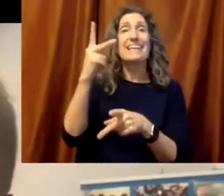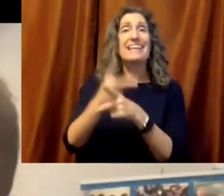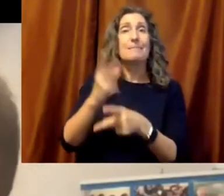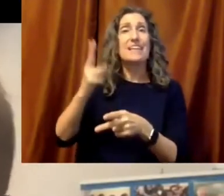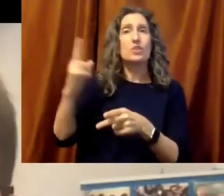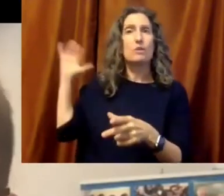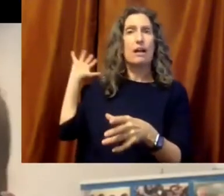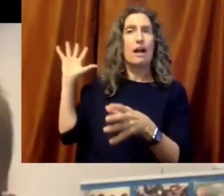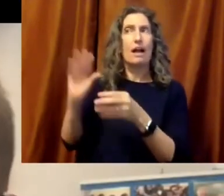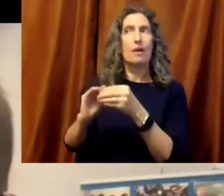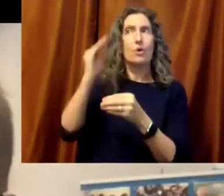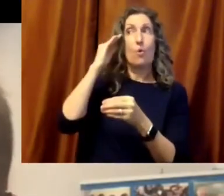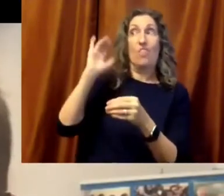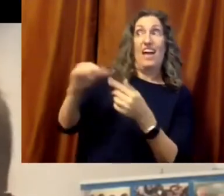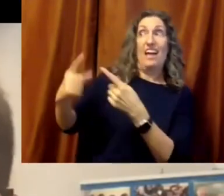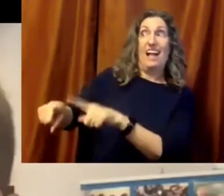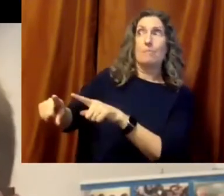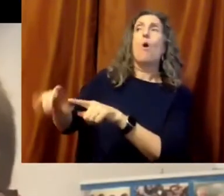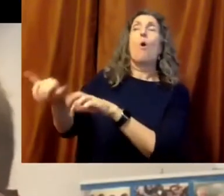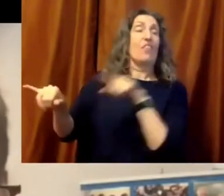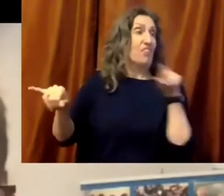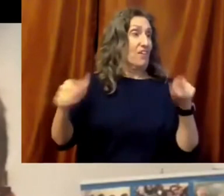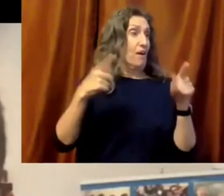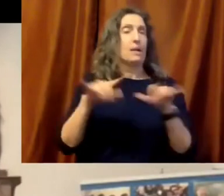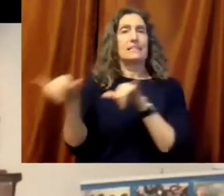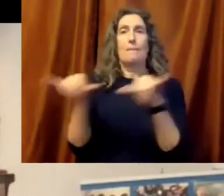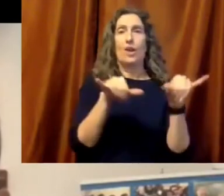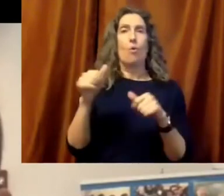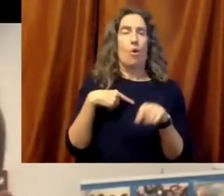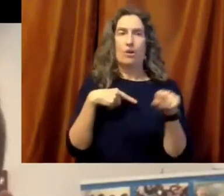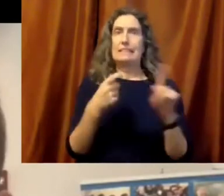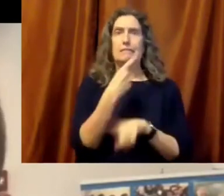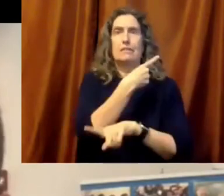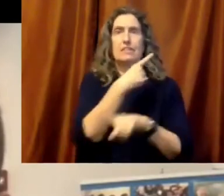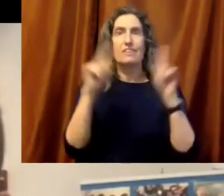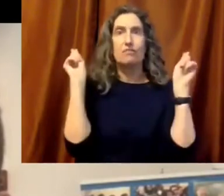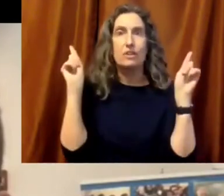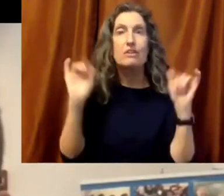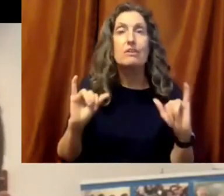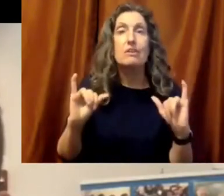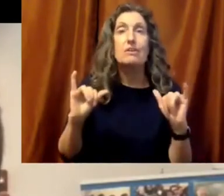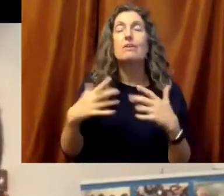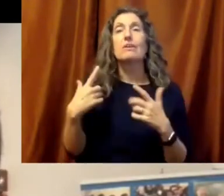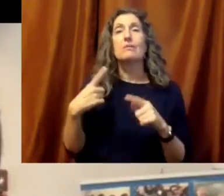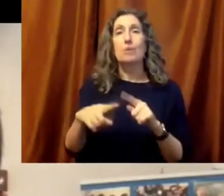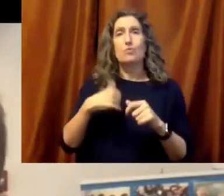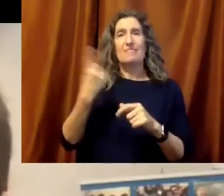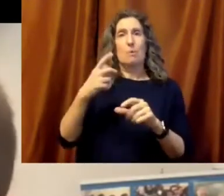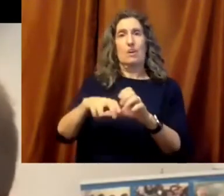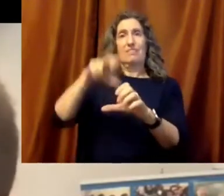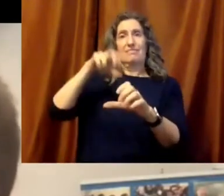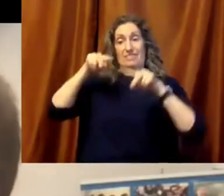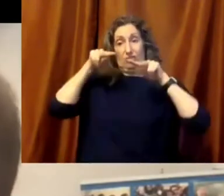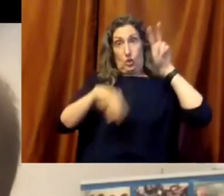by knowing our history, we know what is similar and what is different. We know where we've made progress